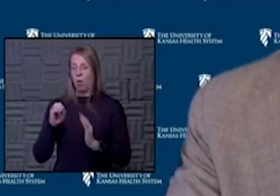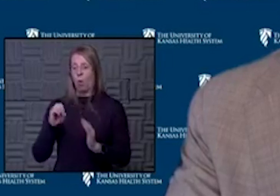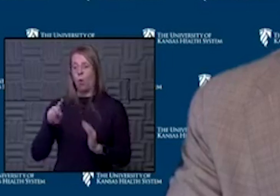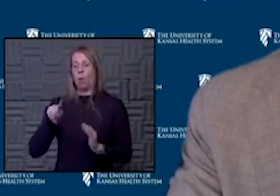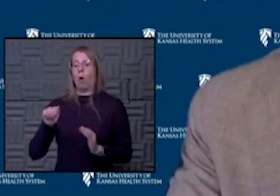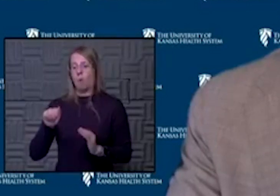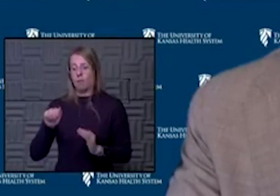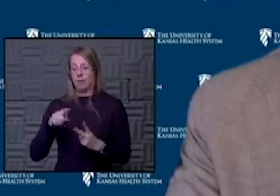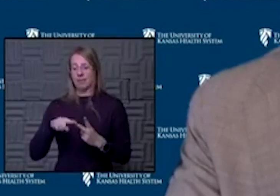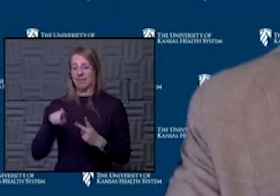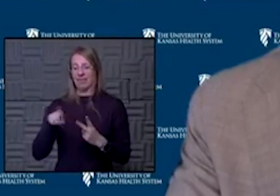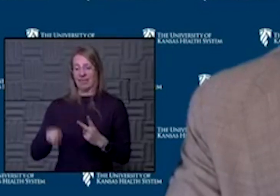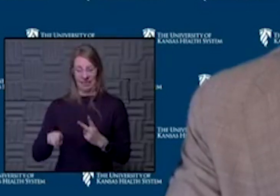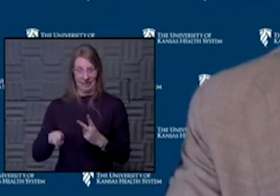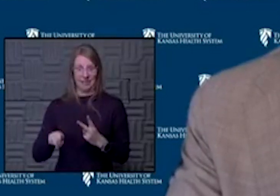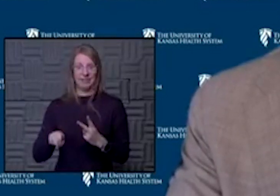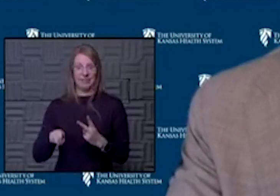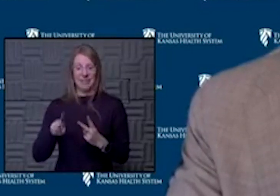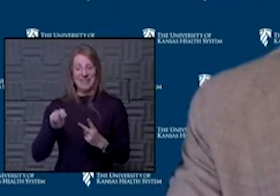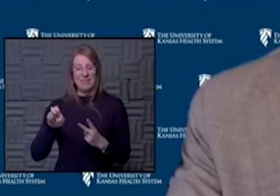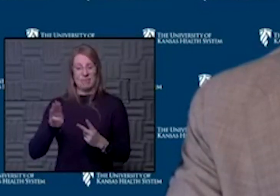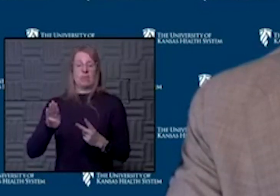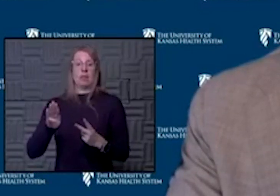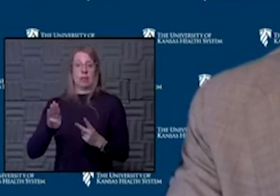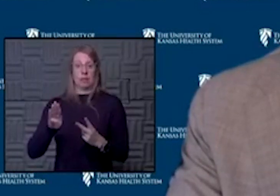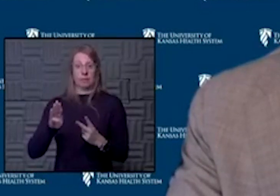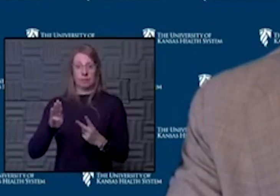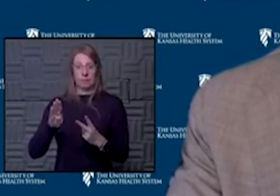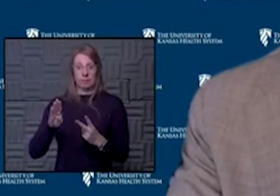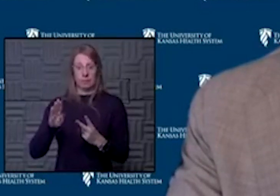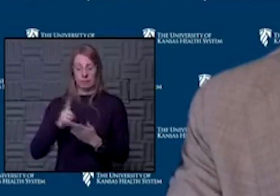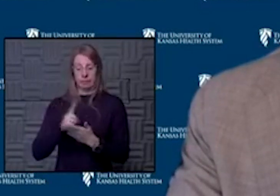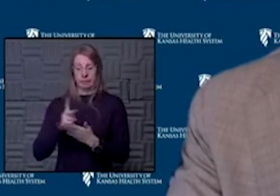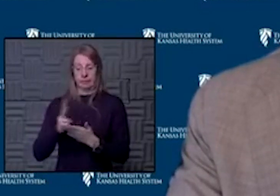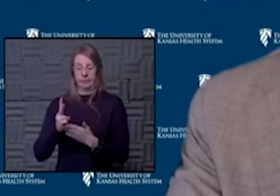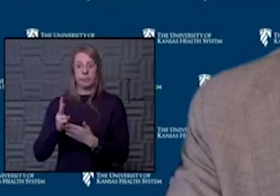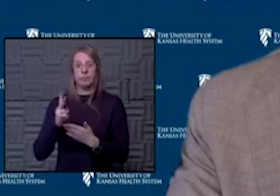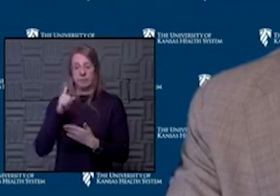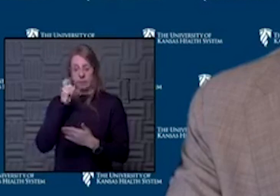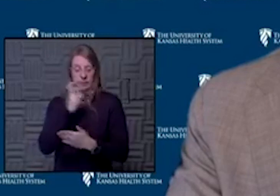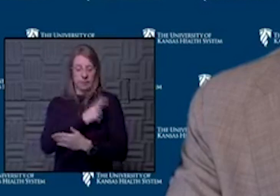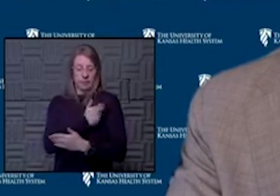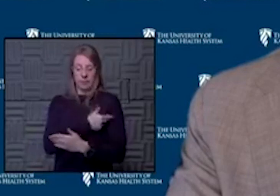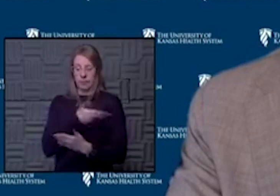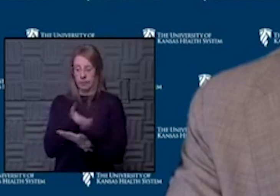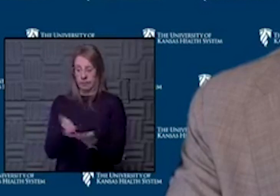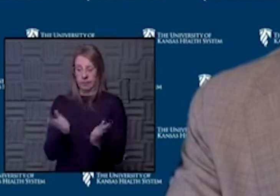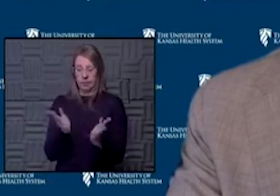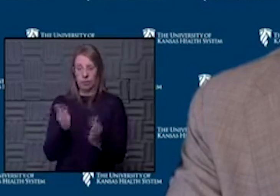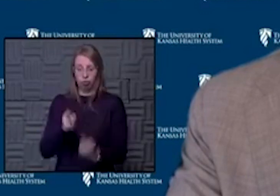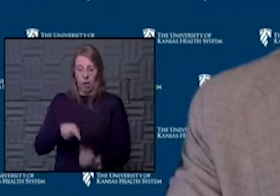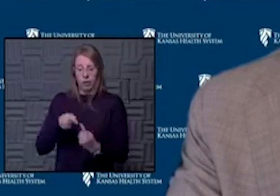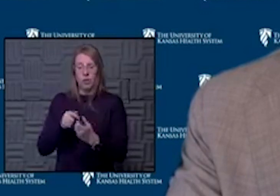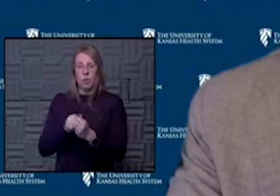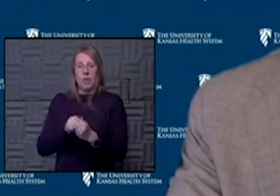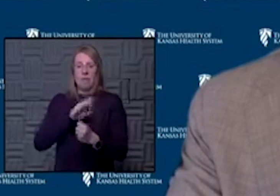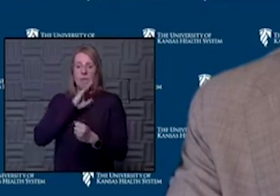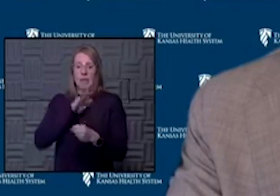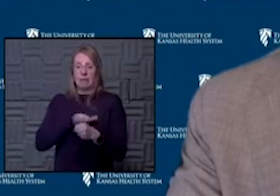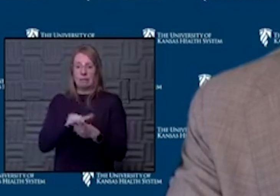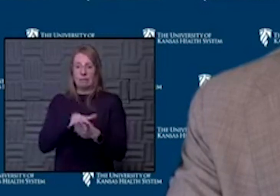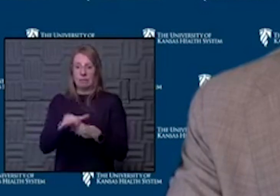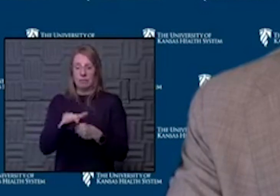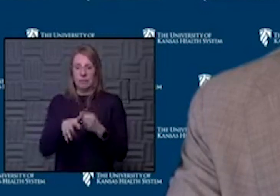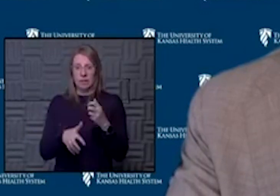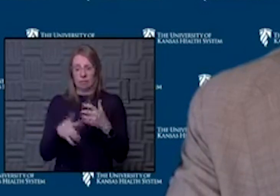and Texas, uh, and Nebraska over the last few weeks as the hospitals in those areas really have struggled with capacity. In fact, most